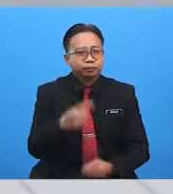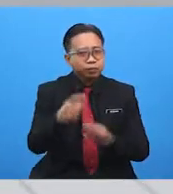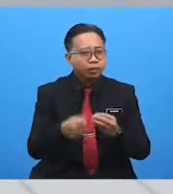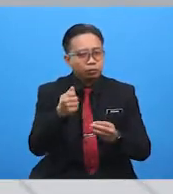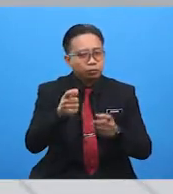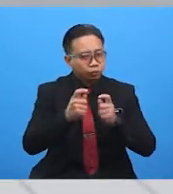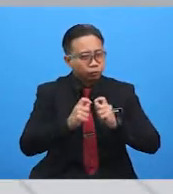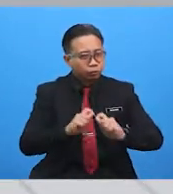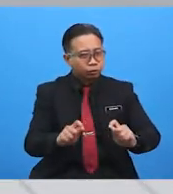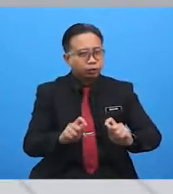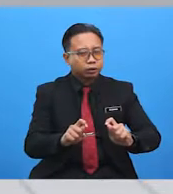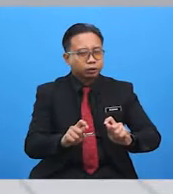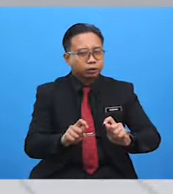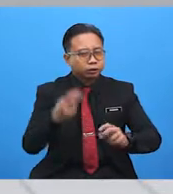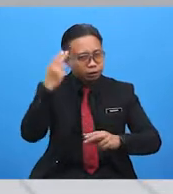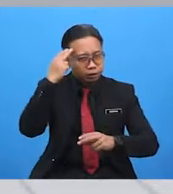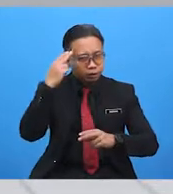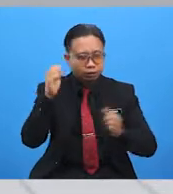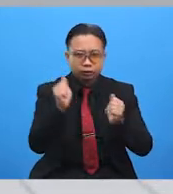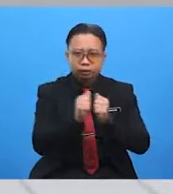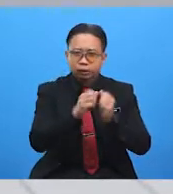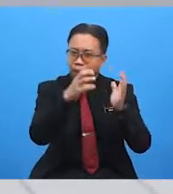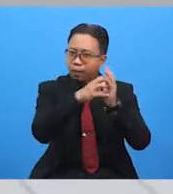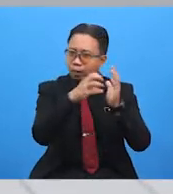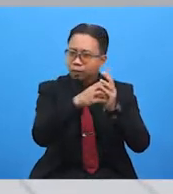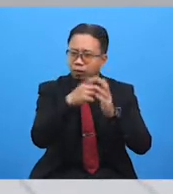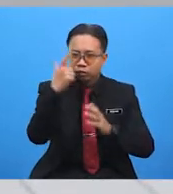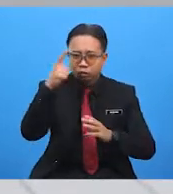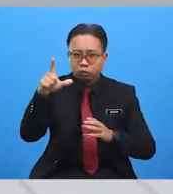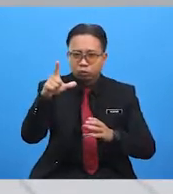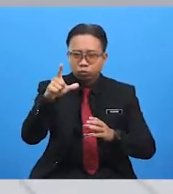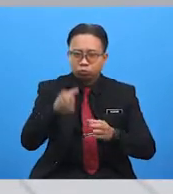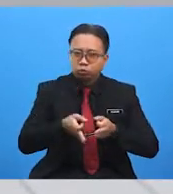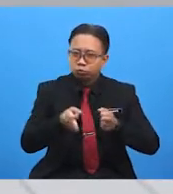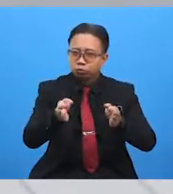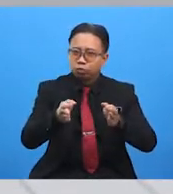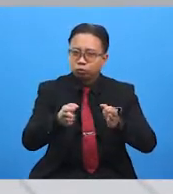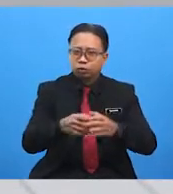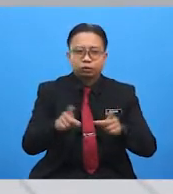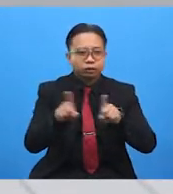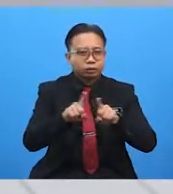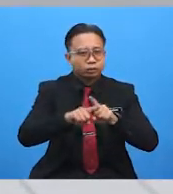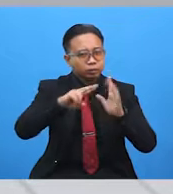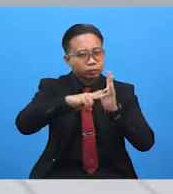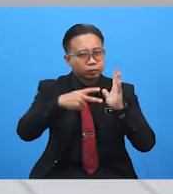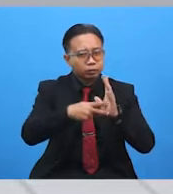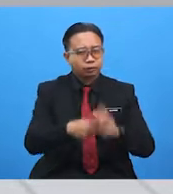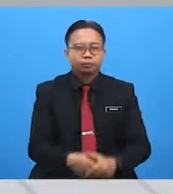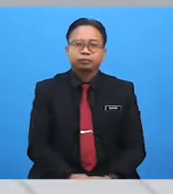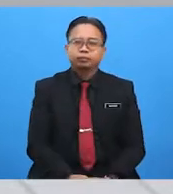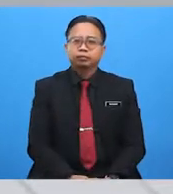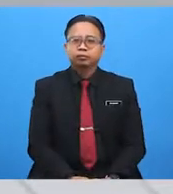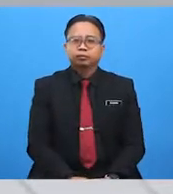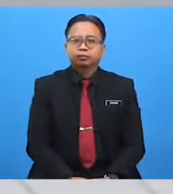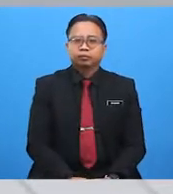match headings with paragraphs, look for words that have similar meaning. In article